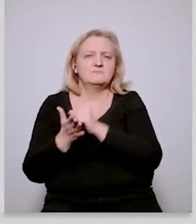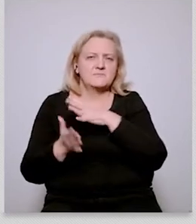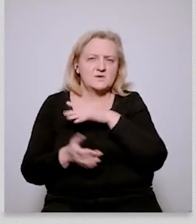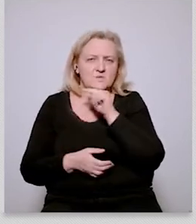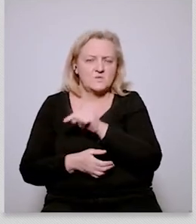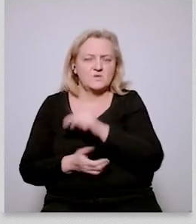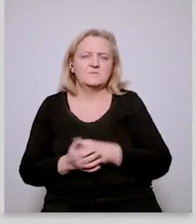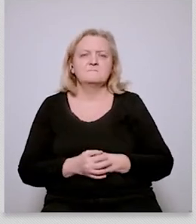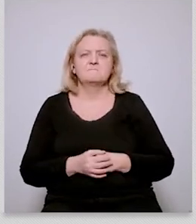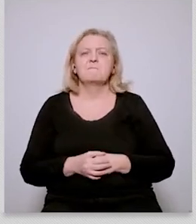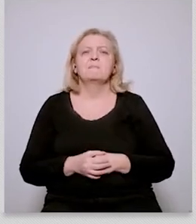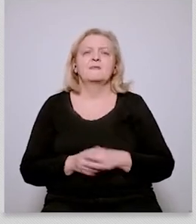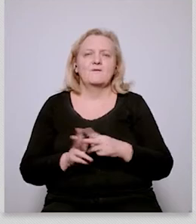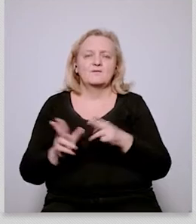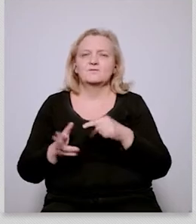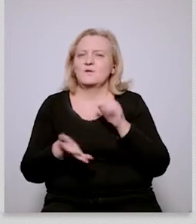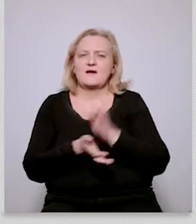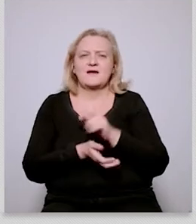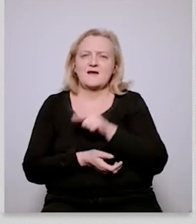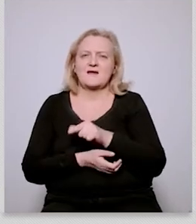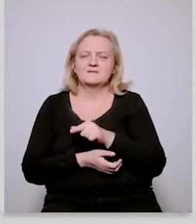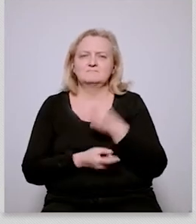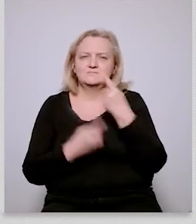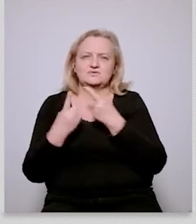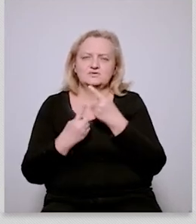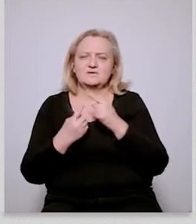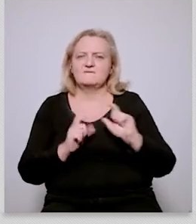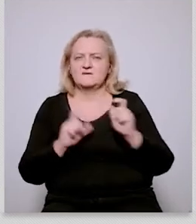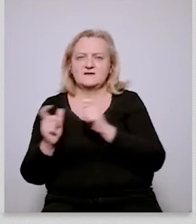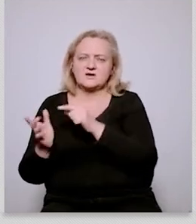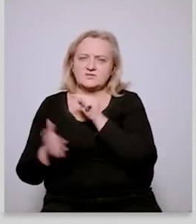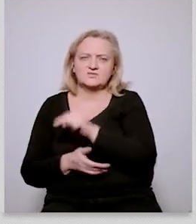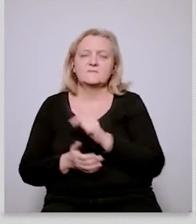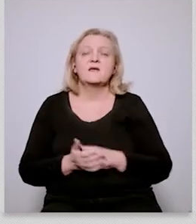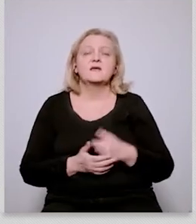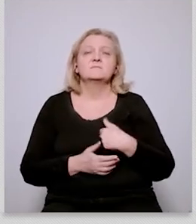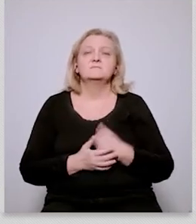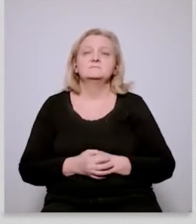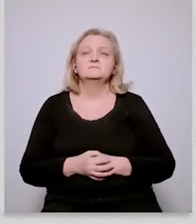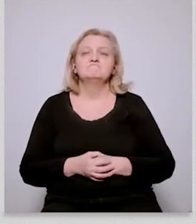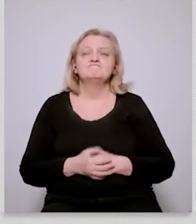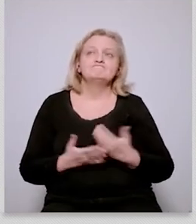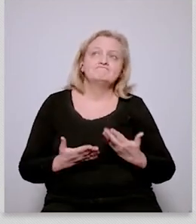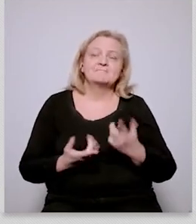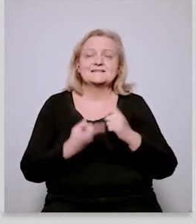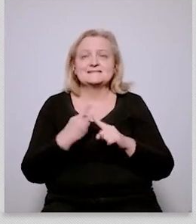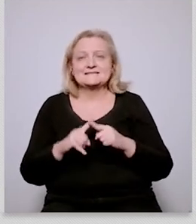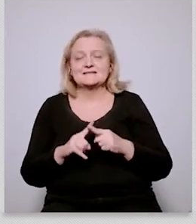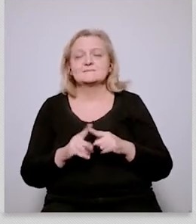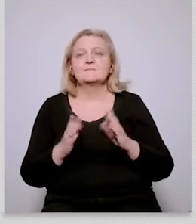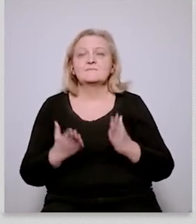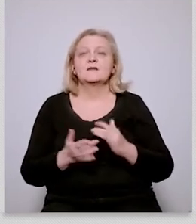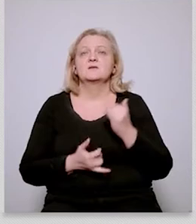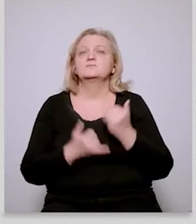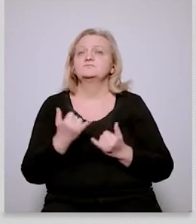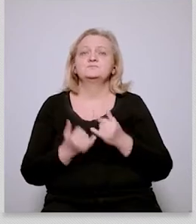events because in some ways poland was very early out of the gates in terms of taking pro-climate measures and in